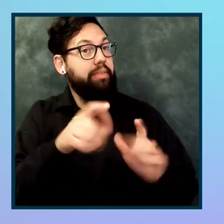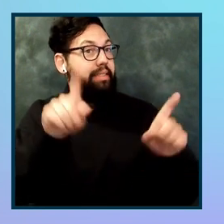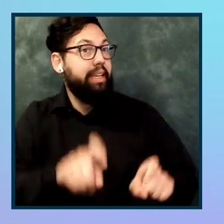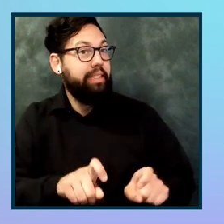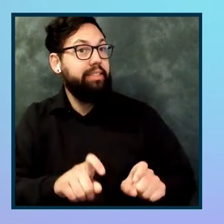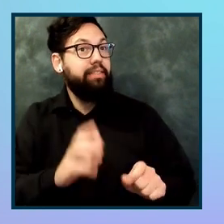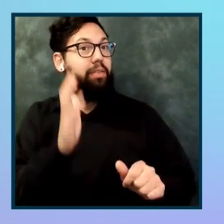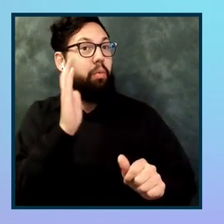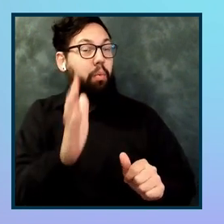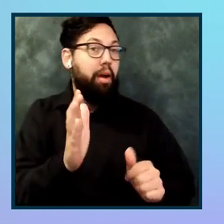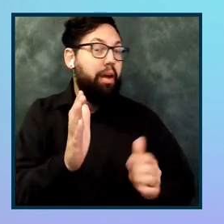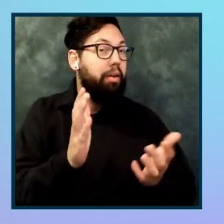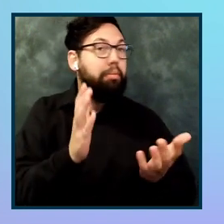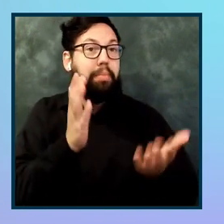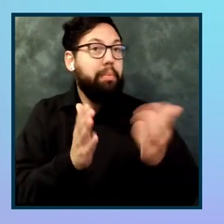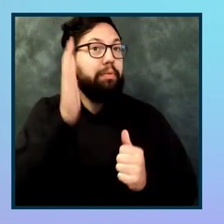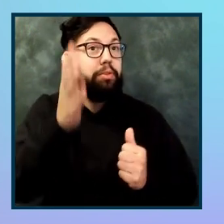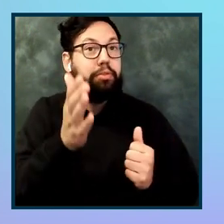than 20 to 50 percent?